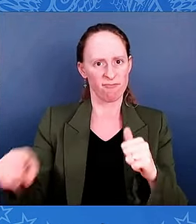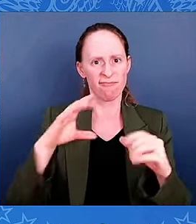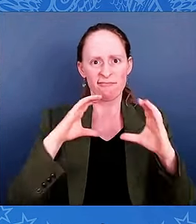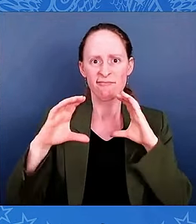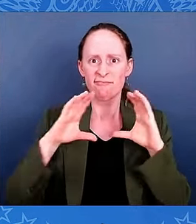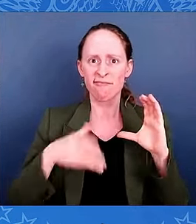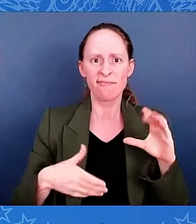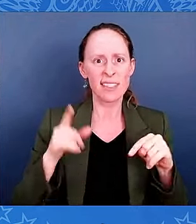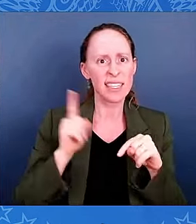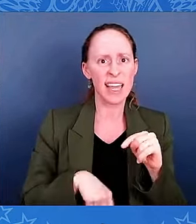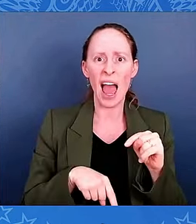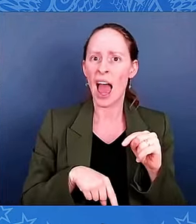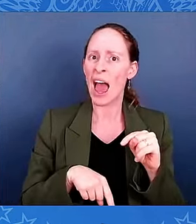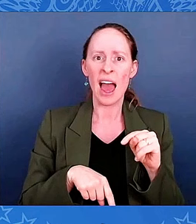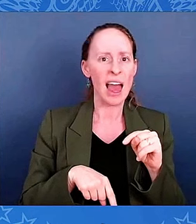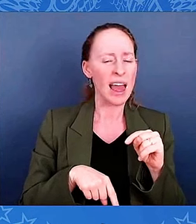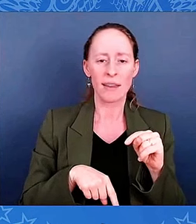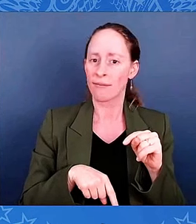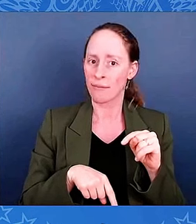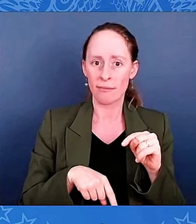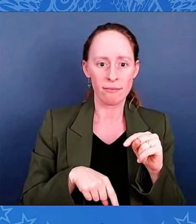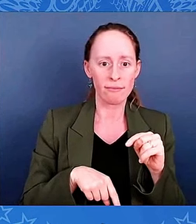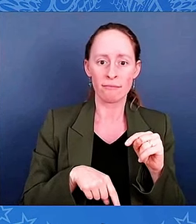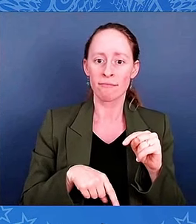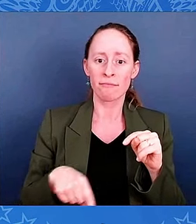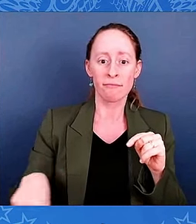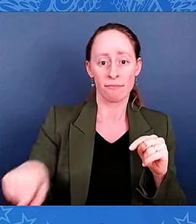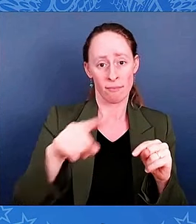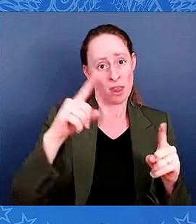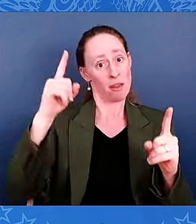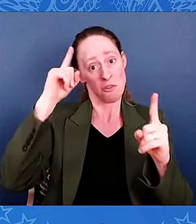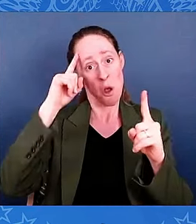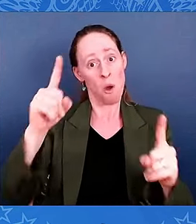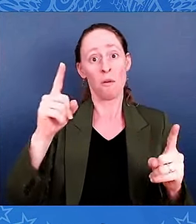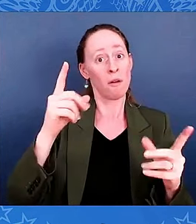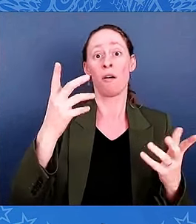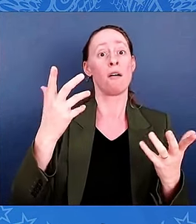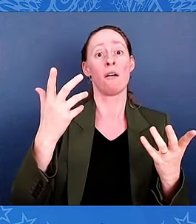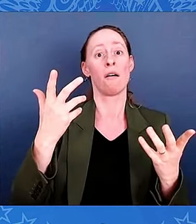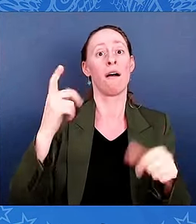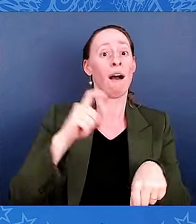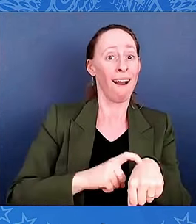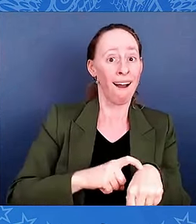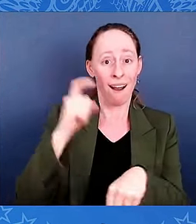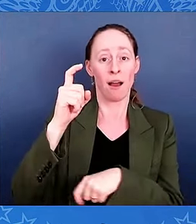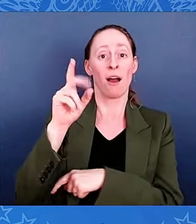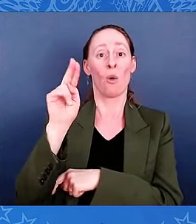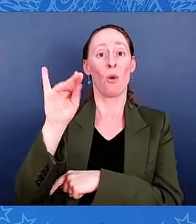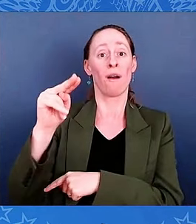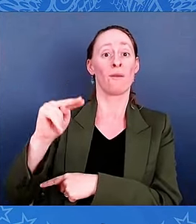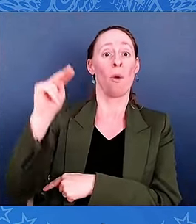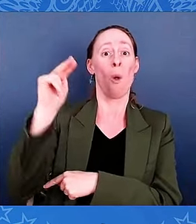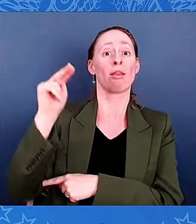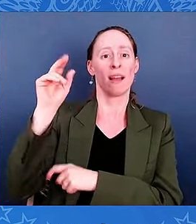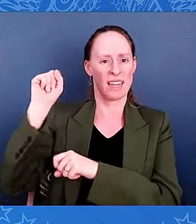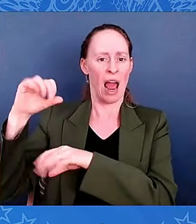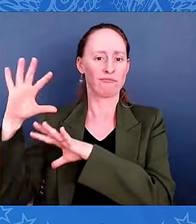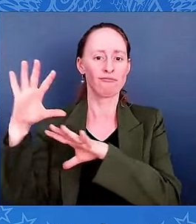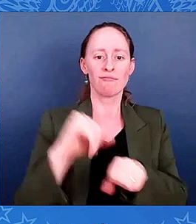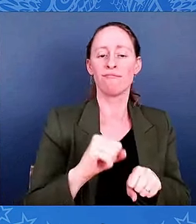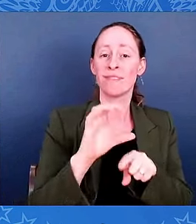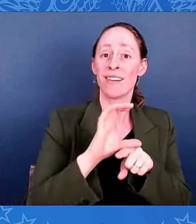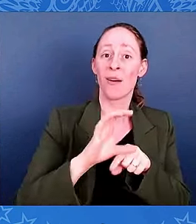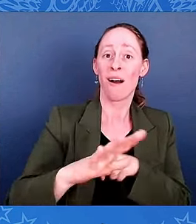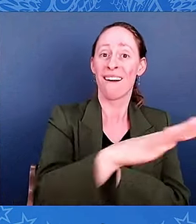Chattanooga much more likely. And that would cut off the Confederate Army from both Ohio and Mississippi River